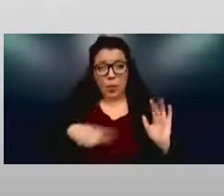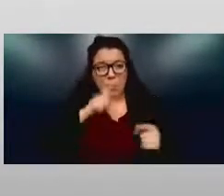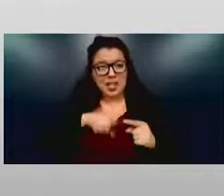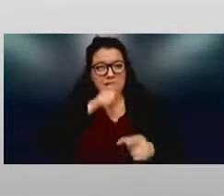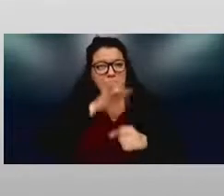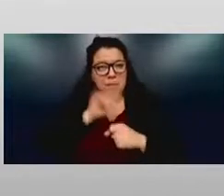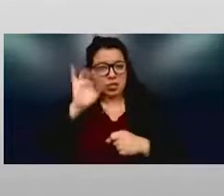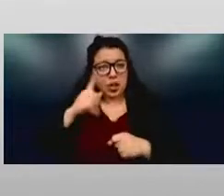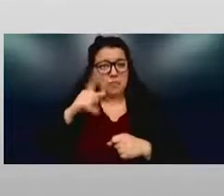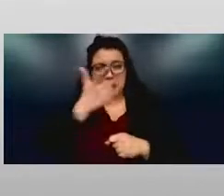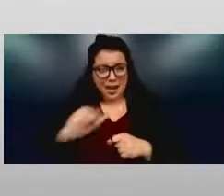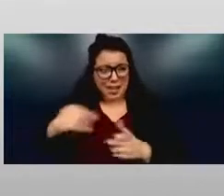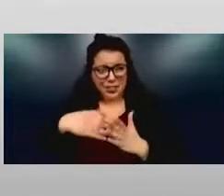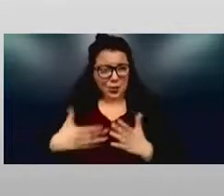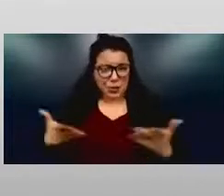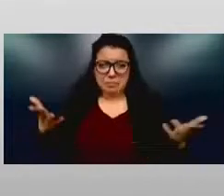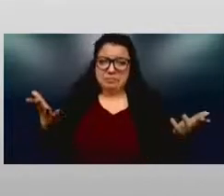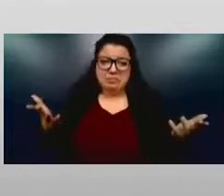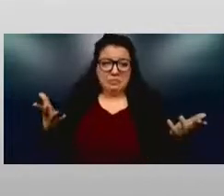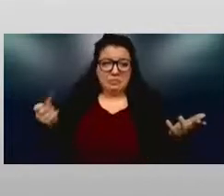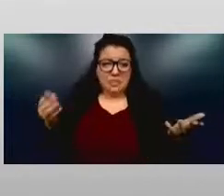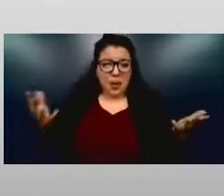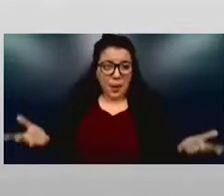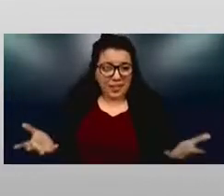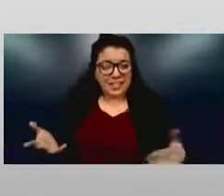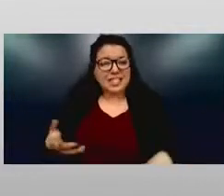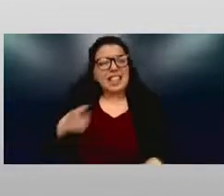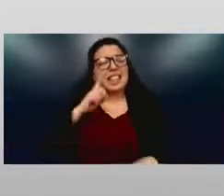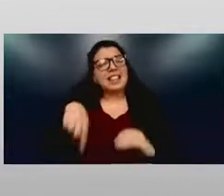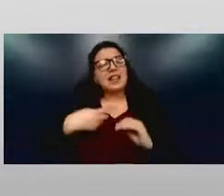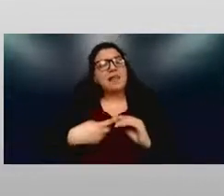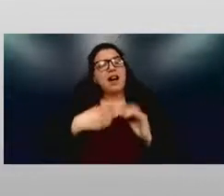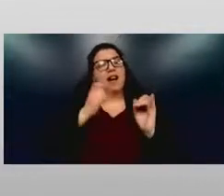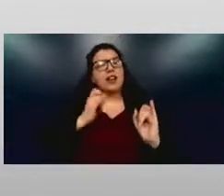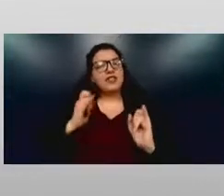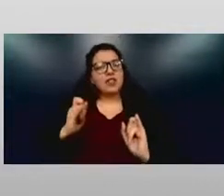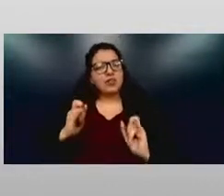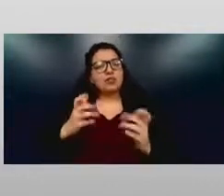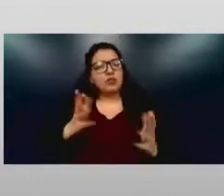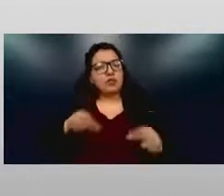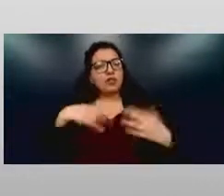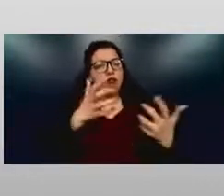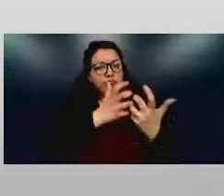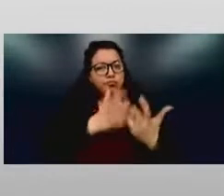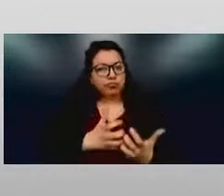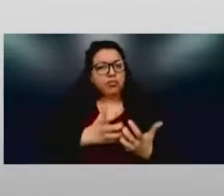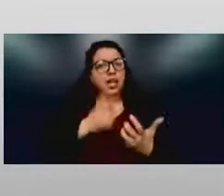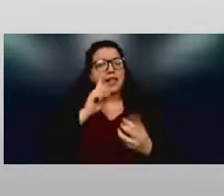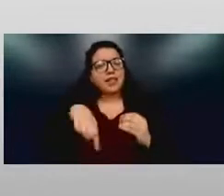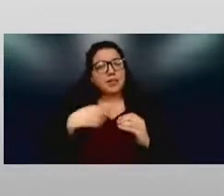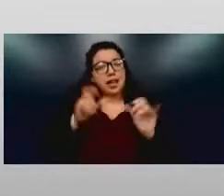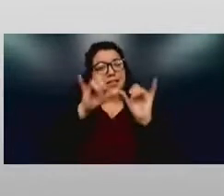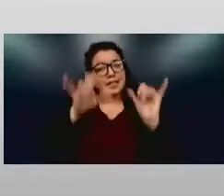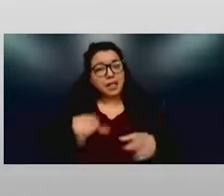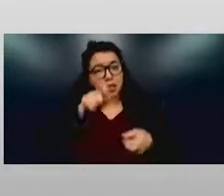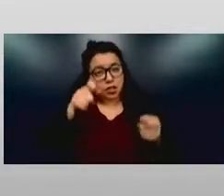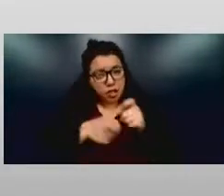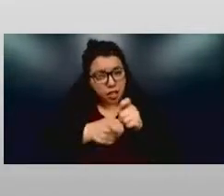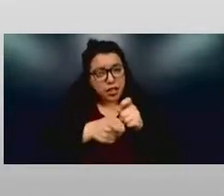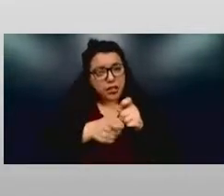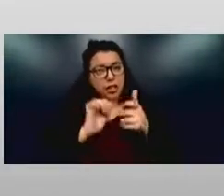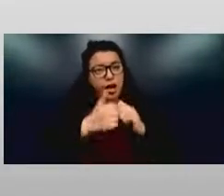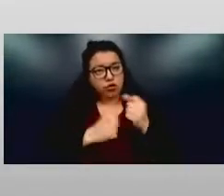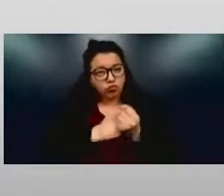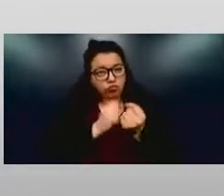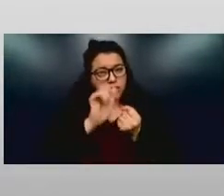so let's talk about, you know, providing things for individuals, kind of systemic change, how we can make sure that happens. And then, also,